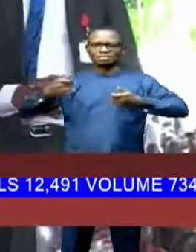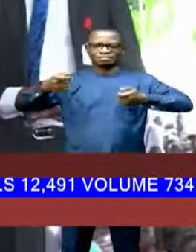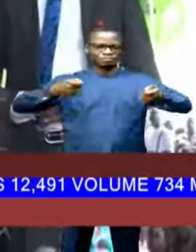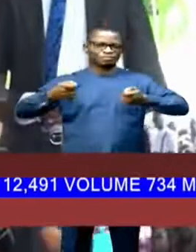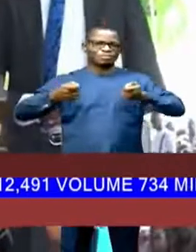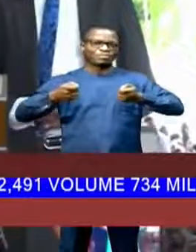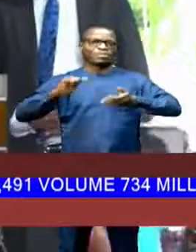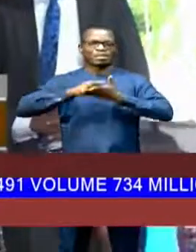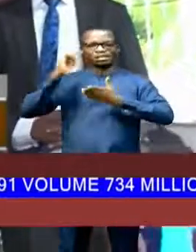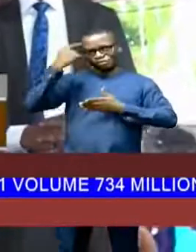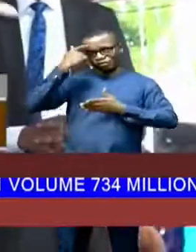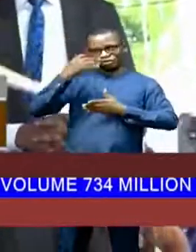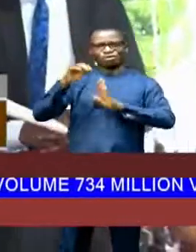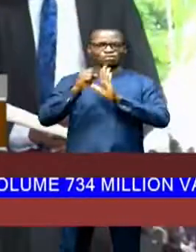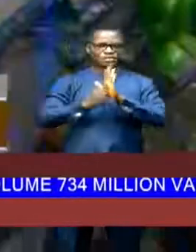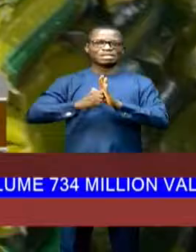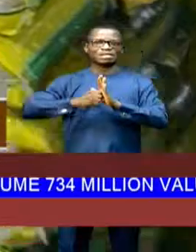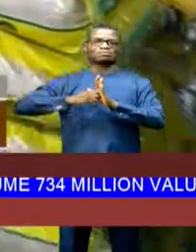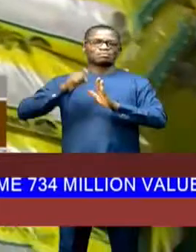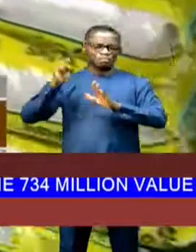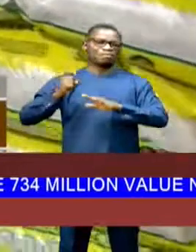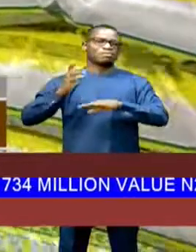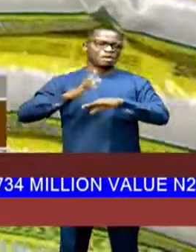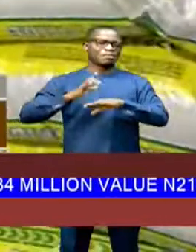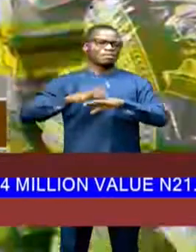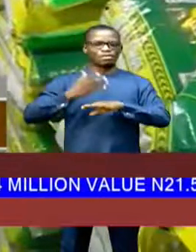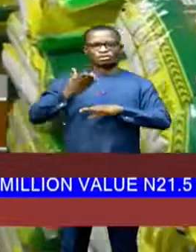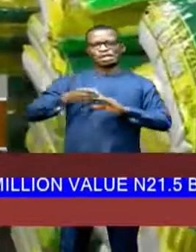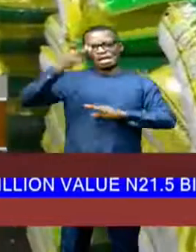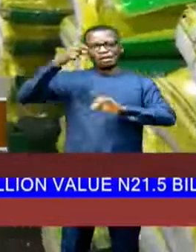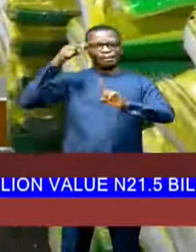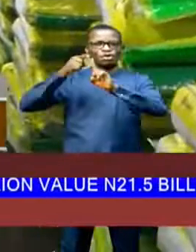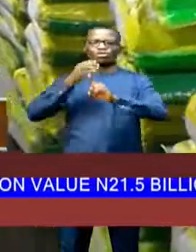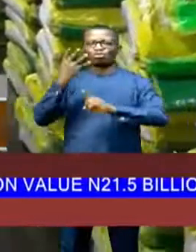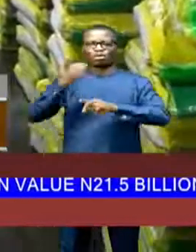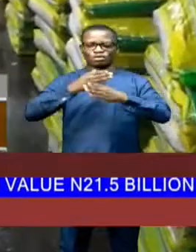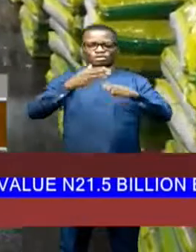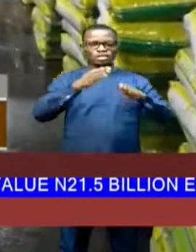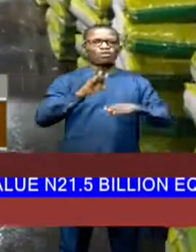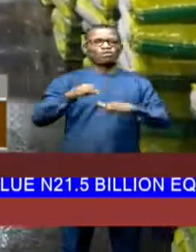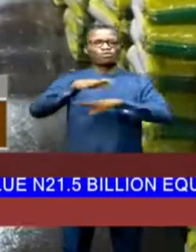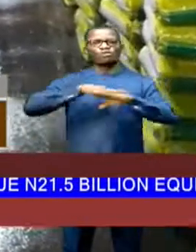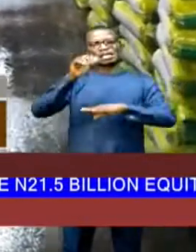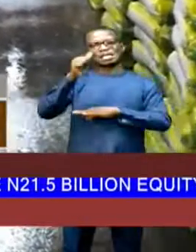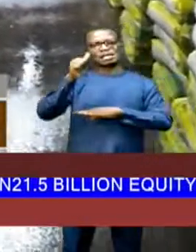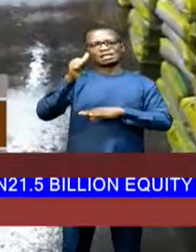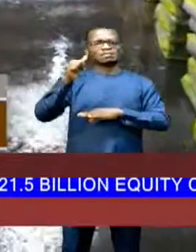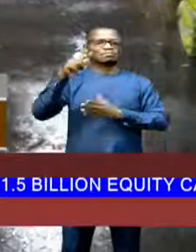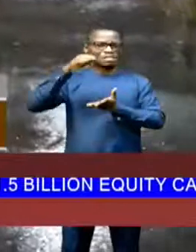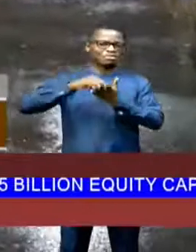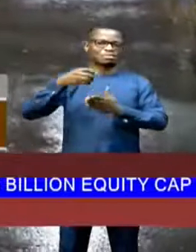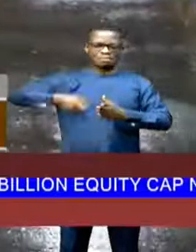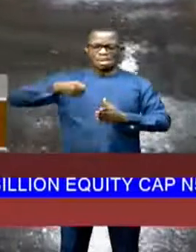The governor of the state must touch you. High points of the event was the distribution of over 10,000 bags of rice